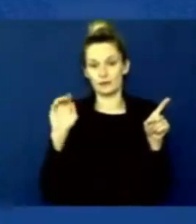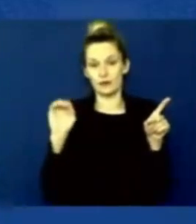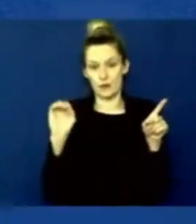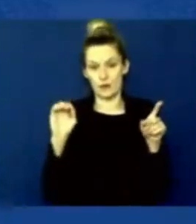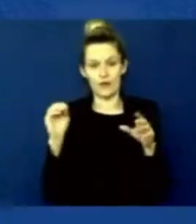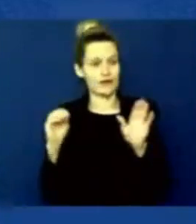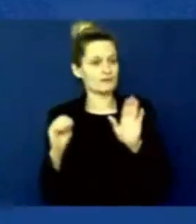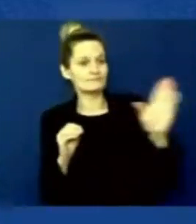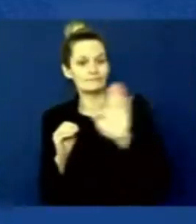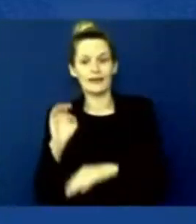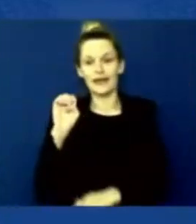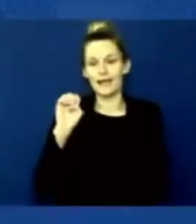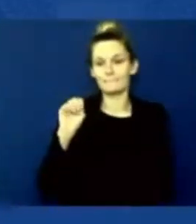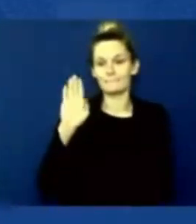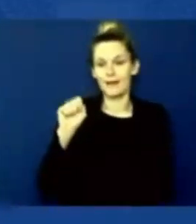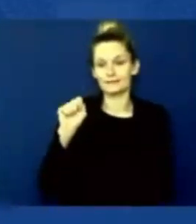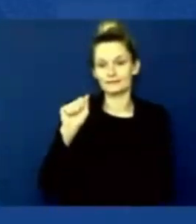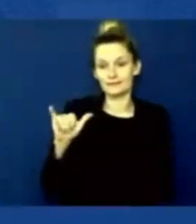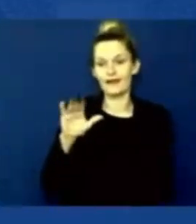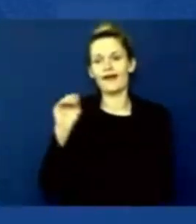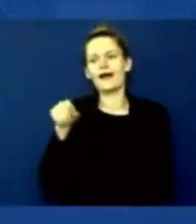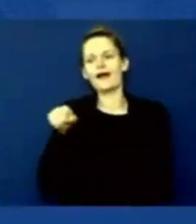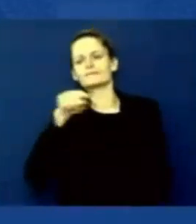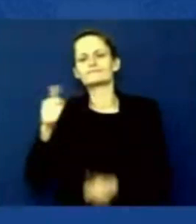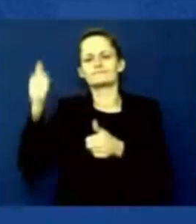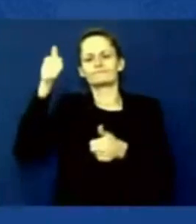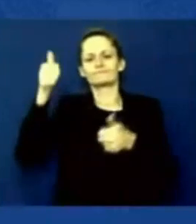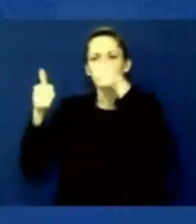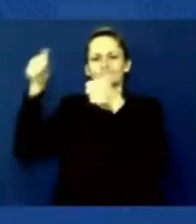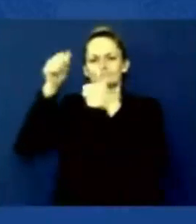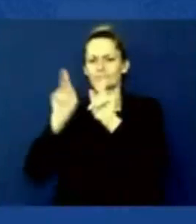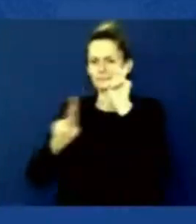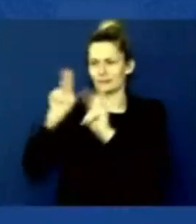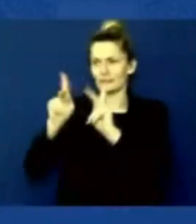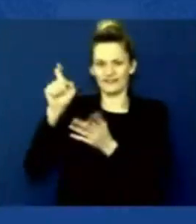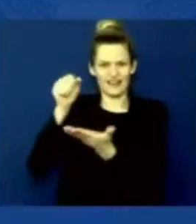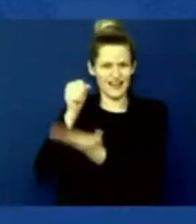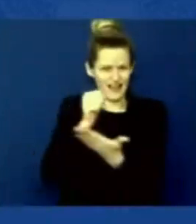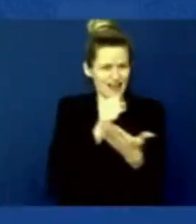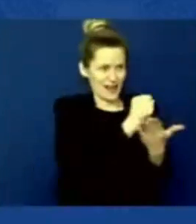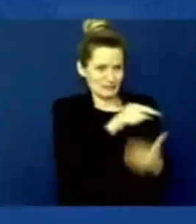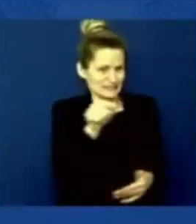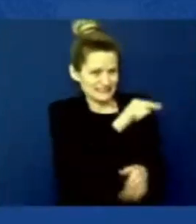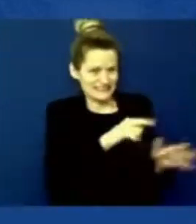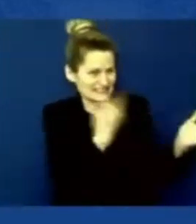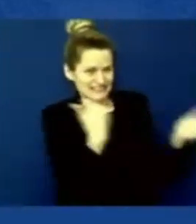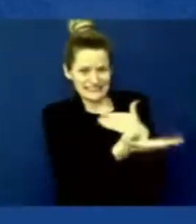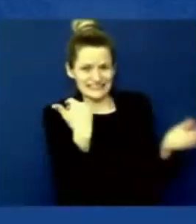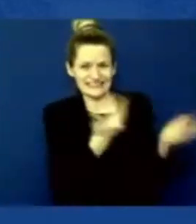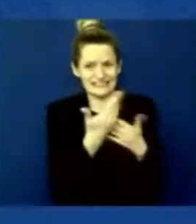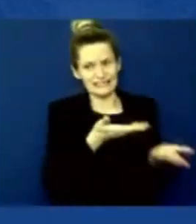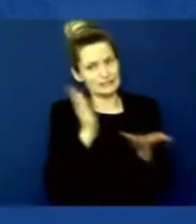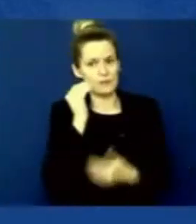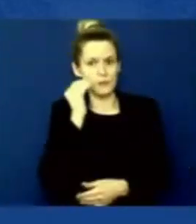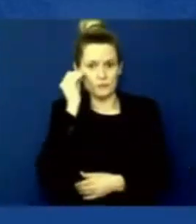and to get them back to their homes as well. And as we do this, we're also working to move our Afghan